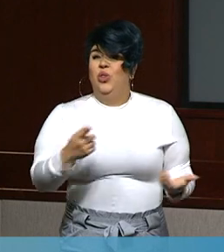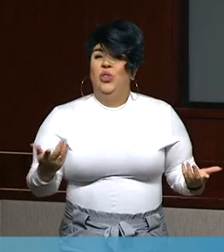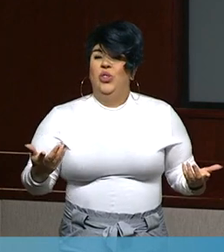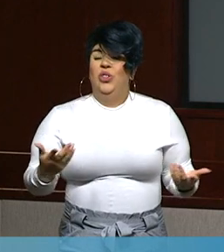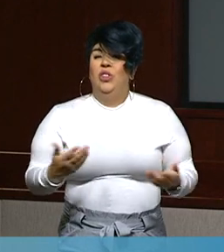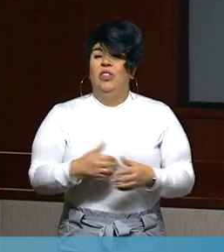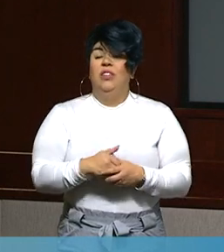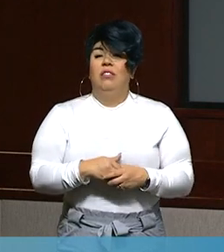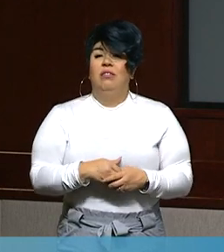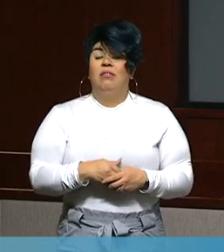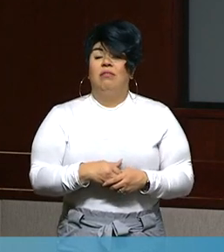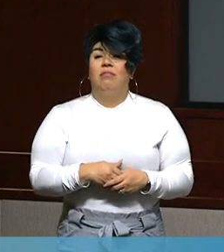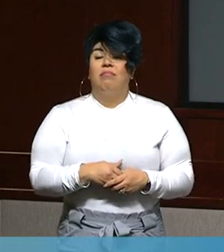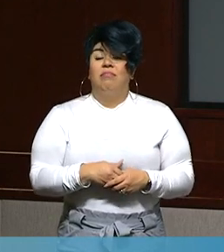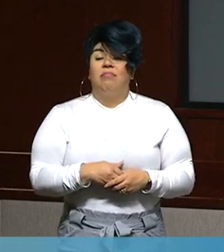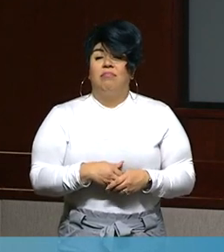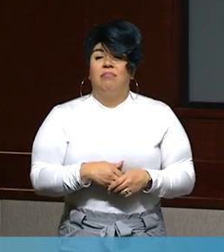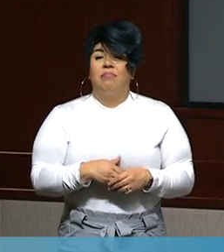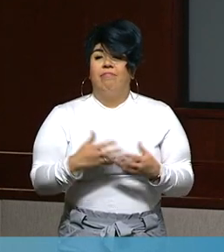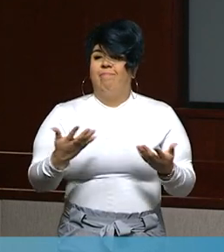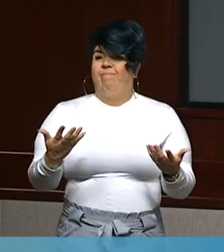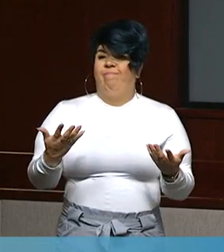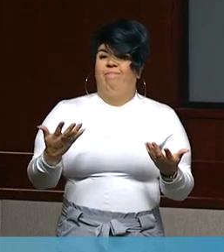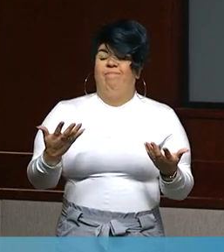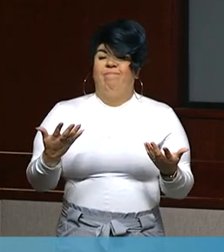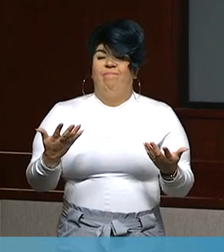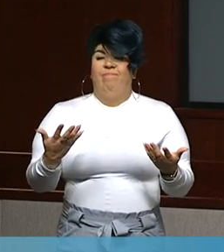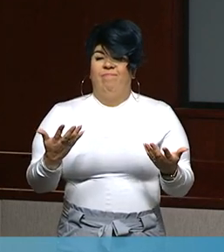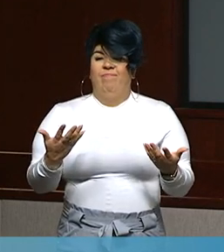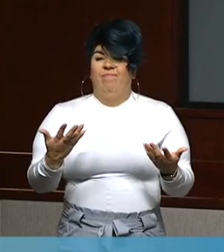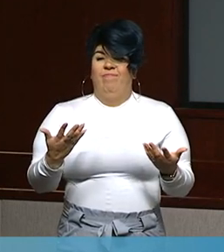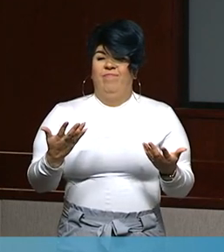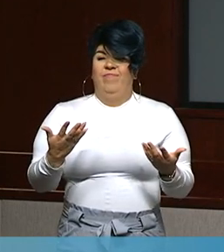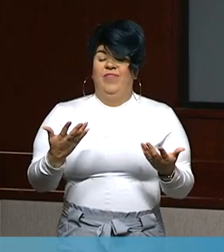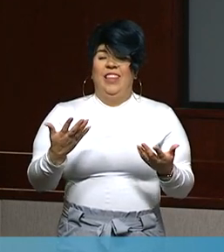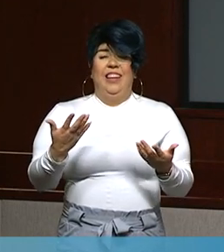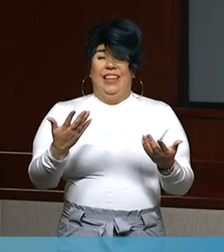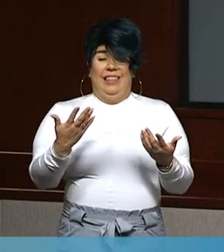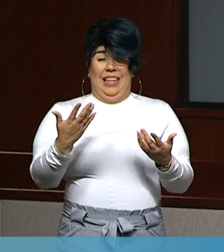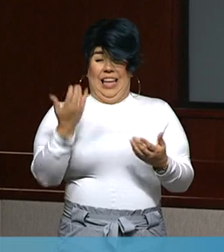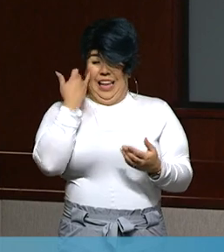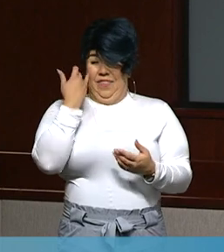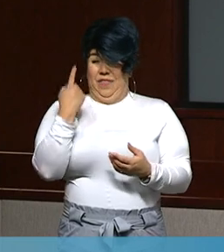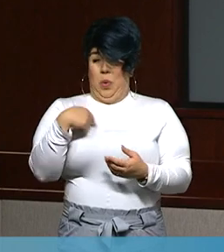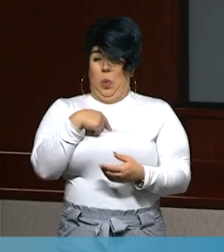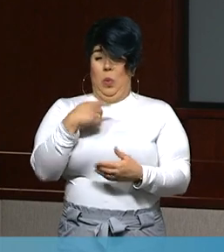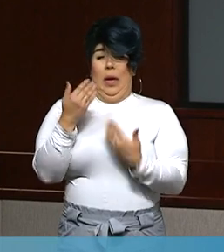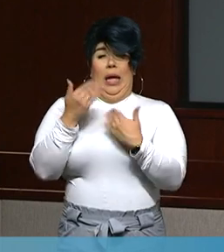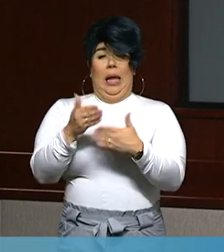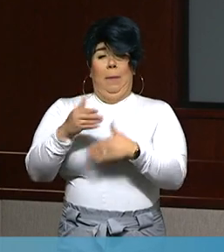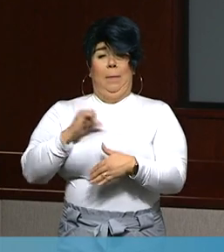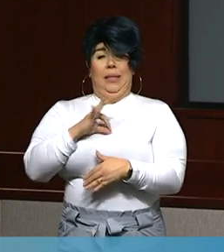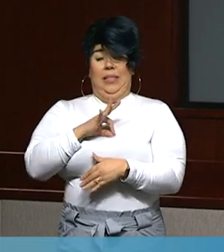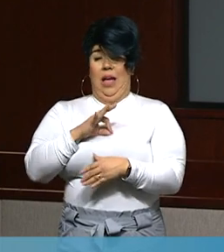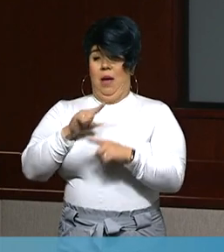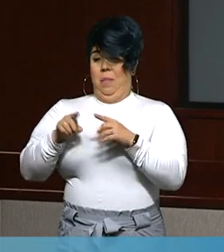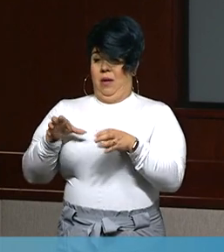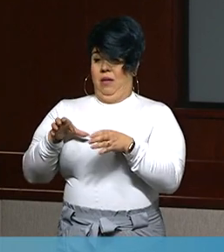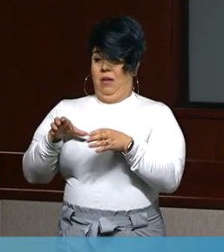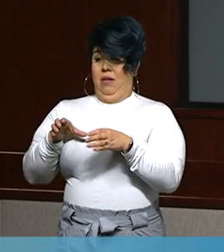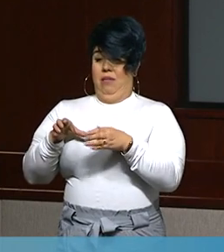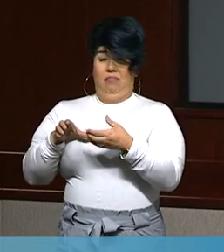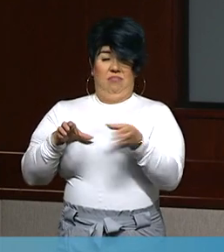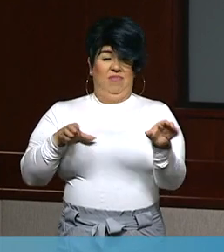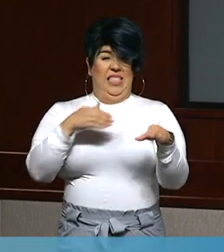people in to spend time dealing with businesses, when we know that the vast